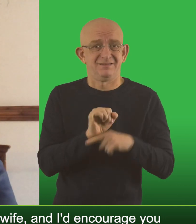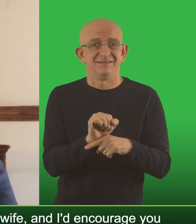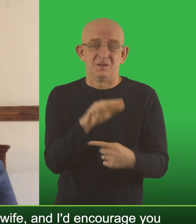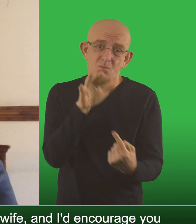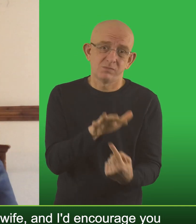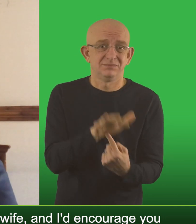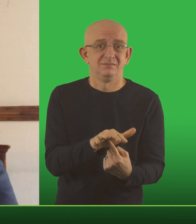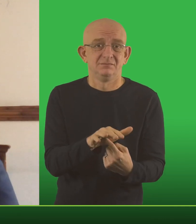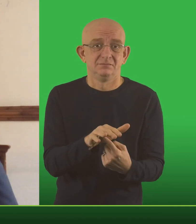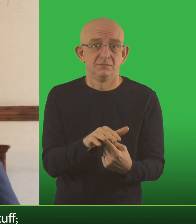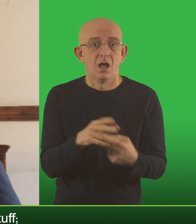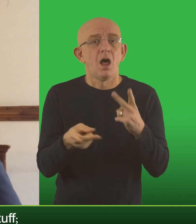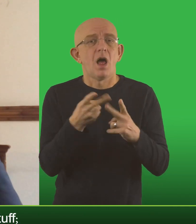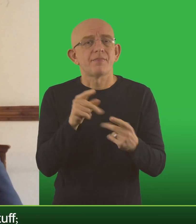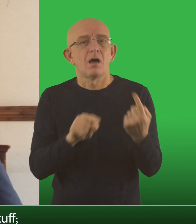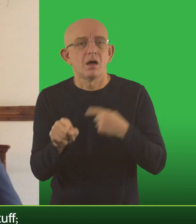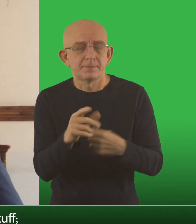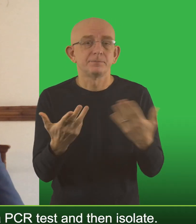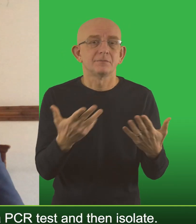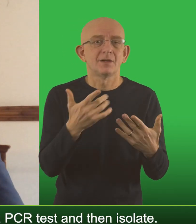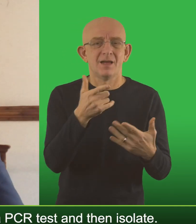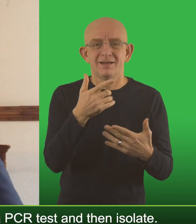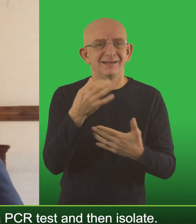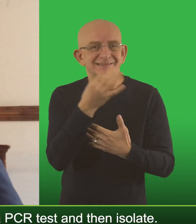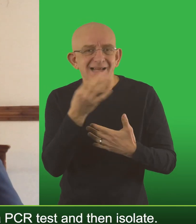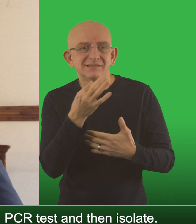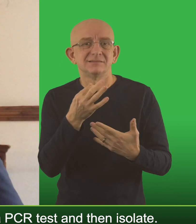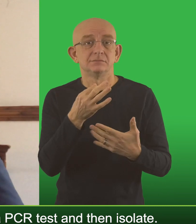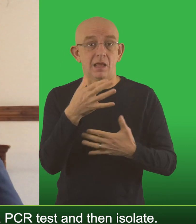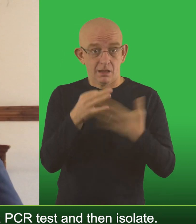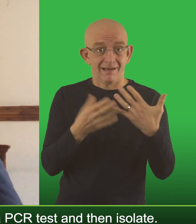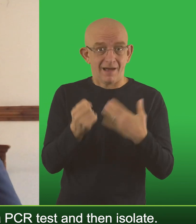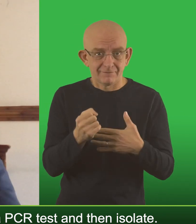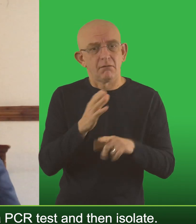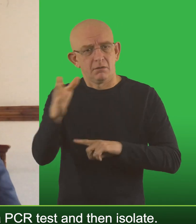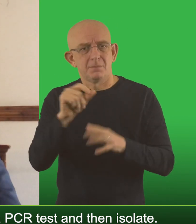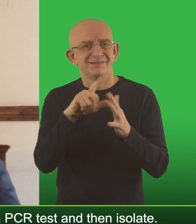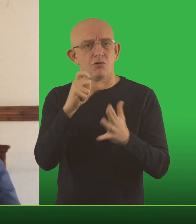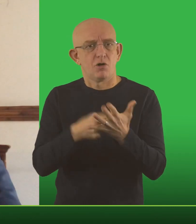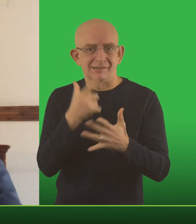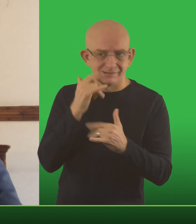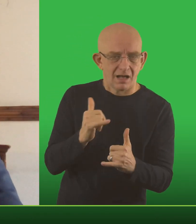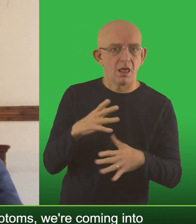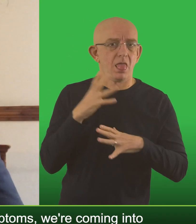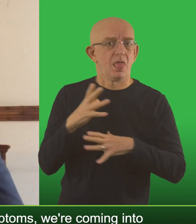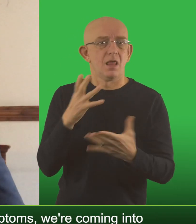you're pregnant as soon as possible. The other stuff, testing if you're symptomatic, get a PCR test and then isolate.